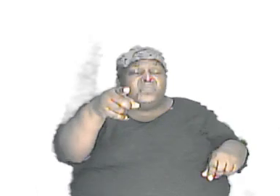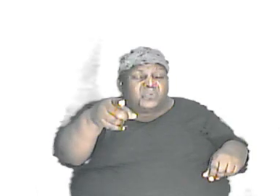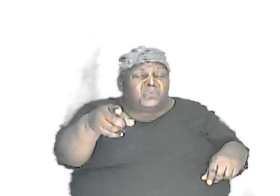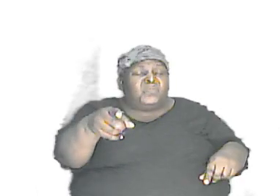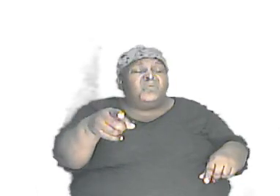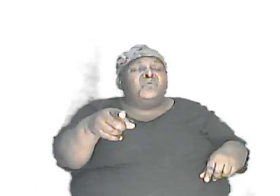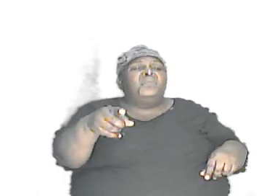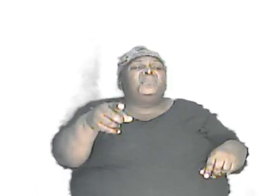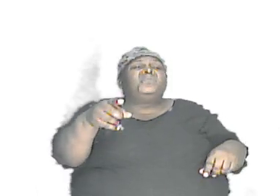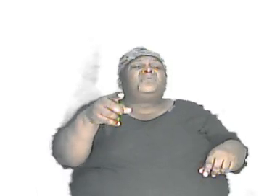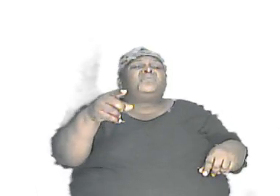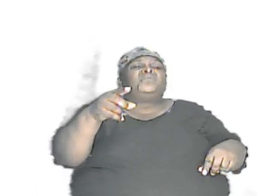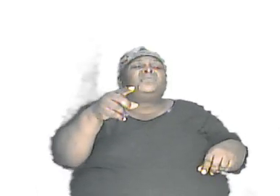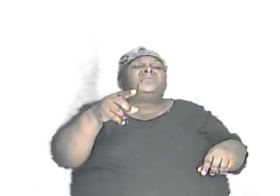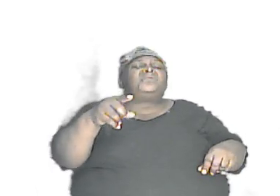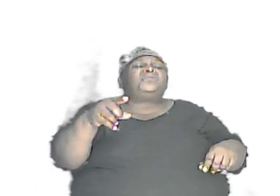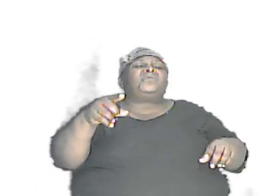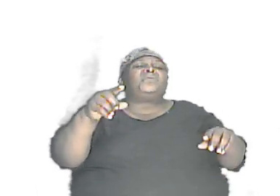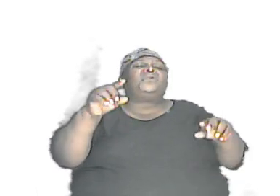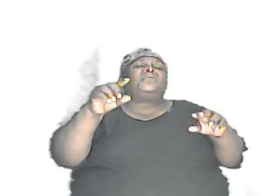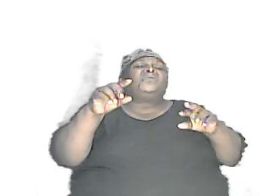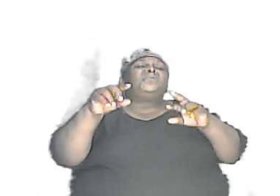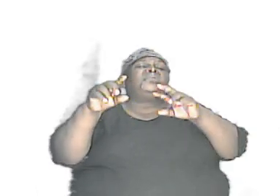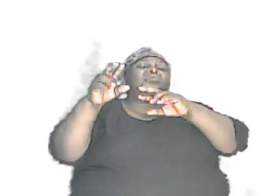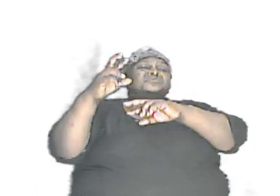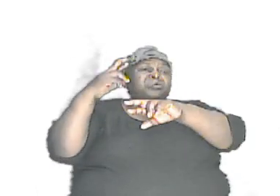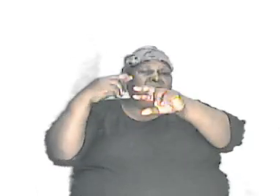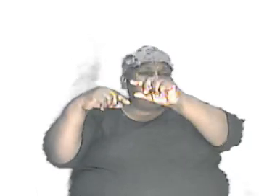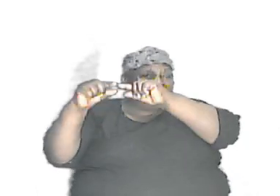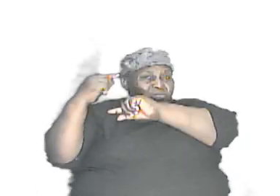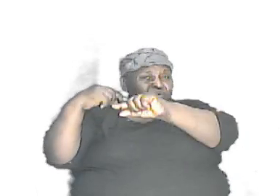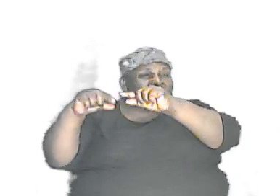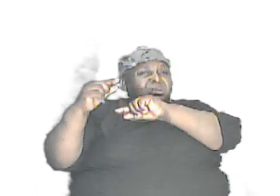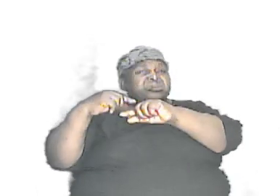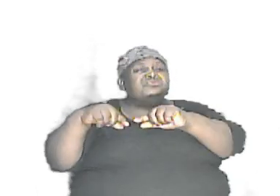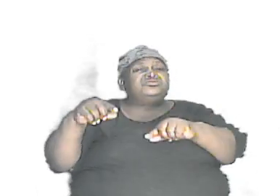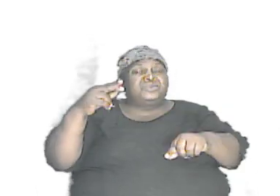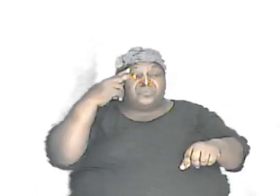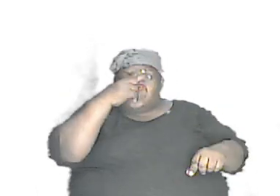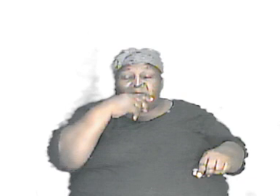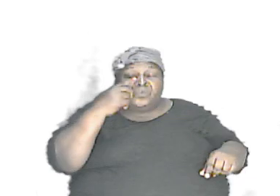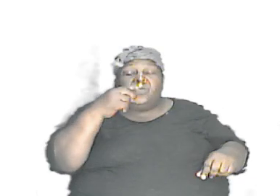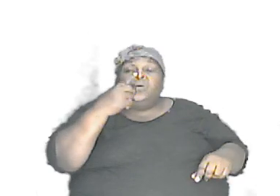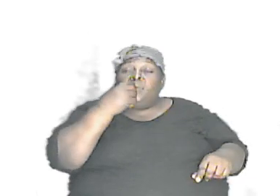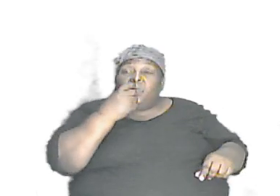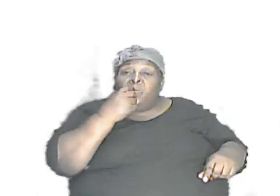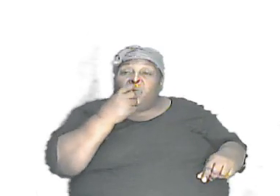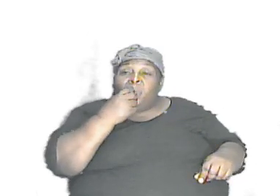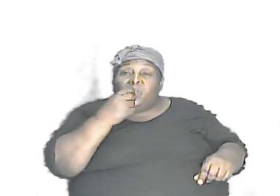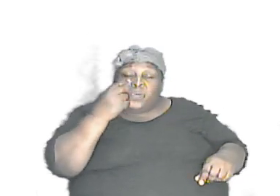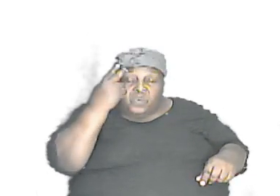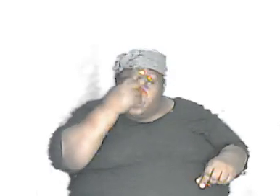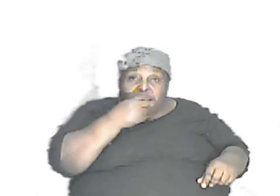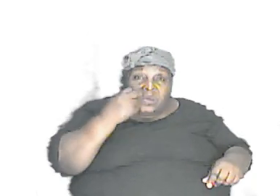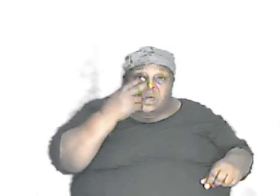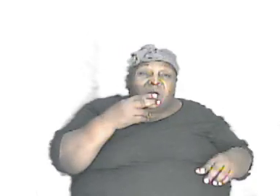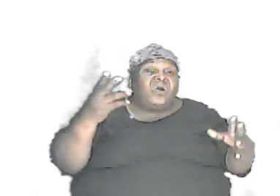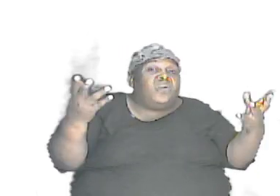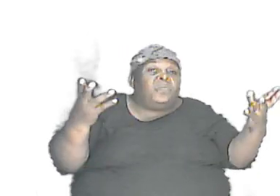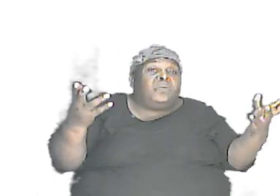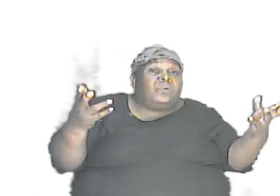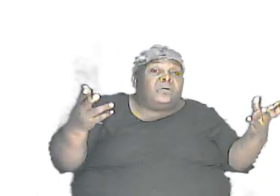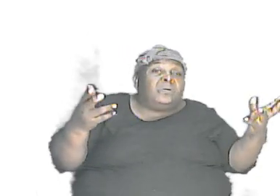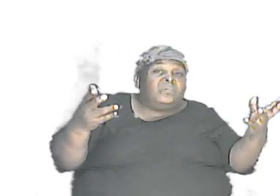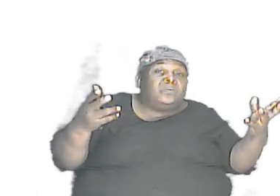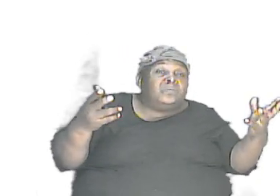how they will look how they will who they will resemble what kind of feature they will have in